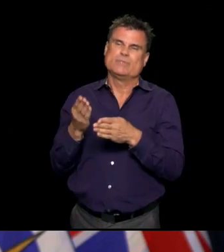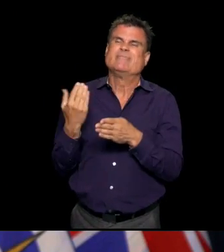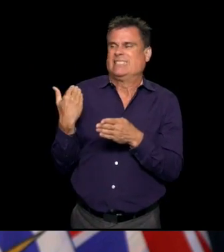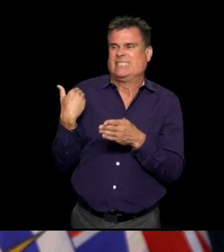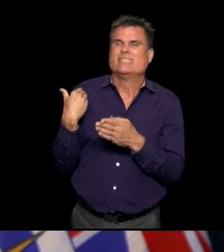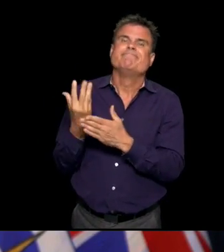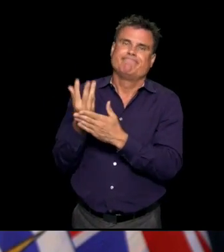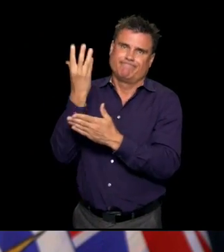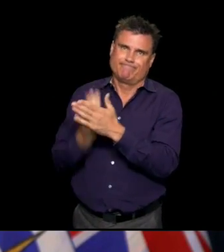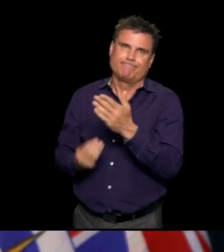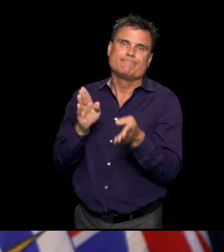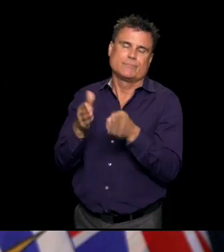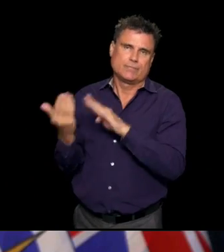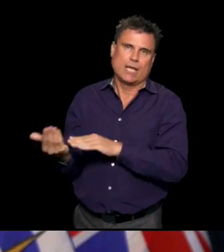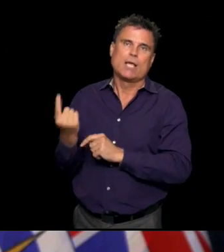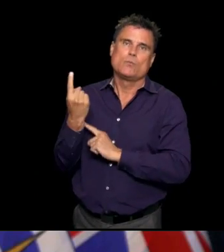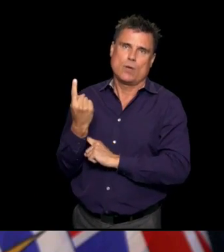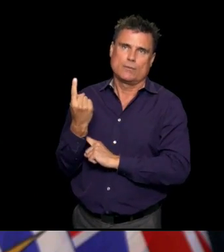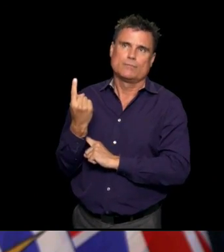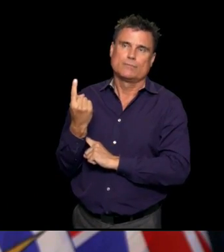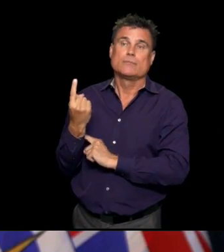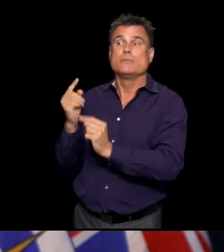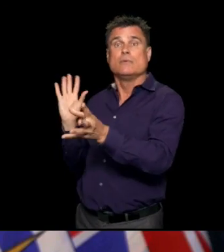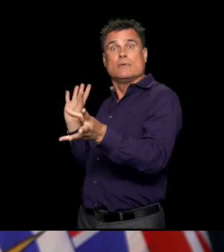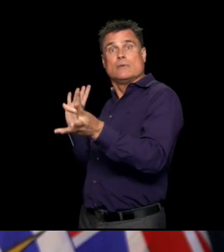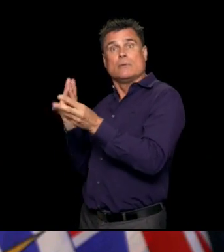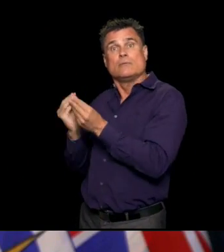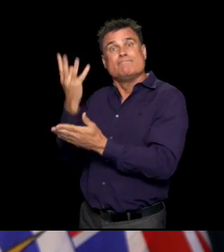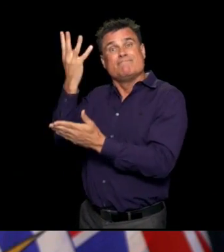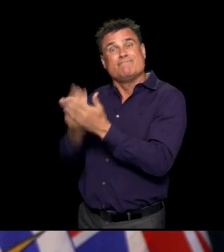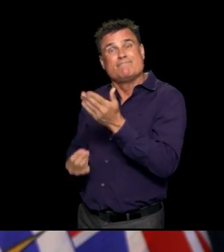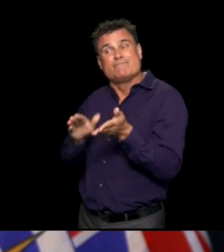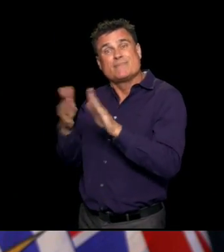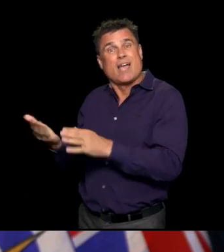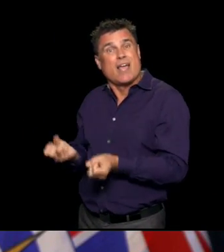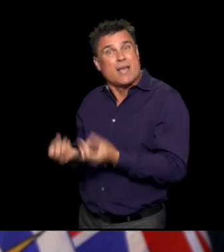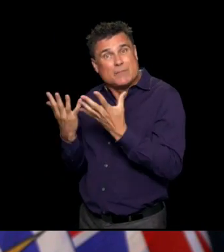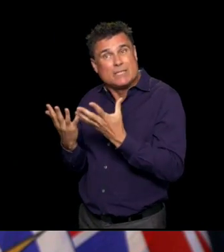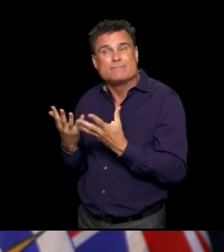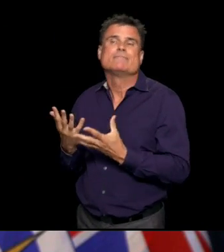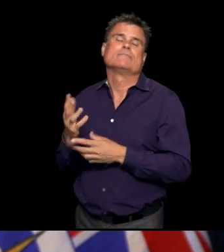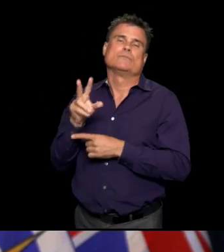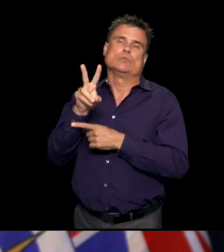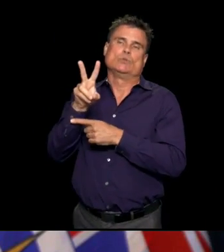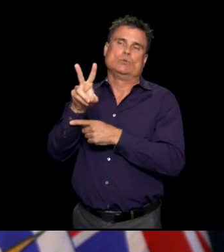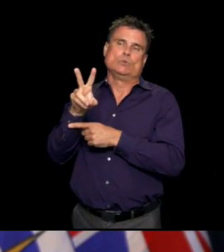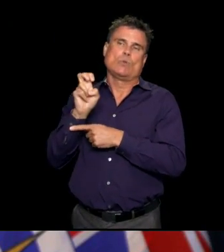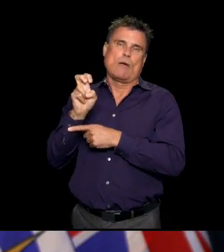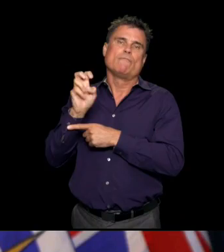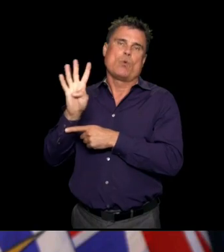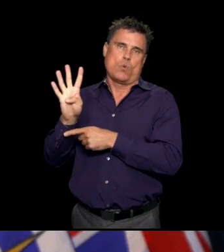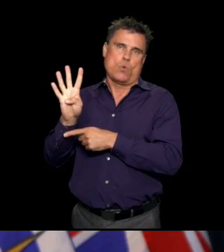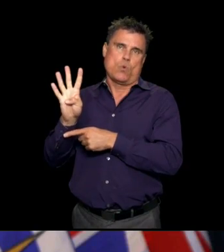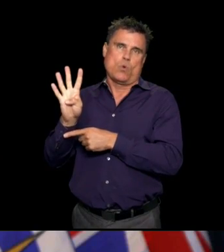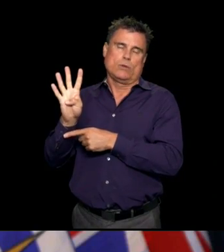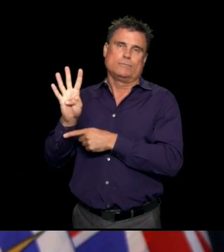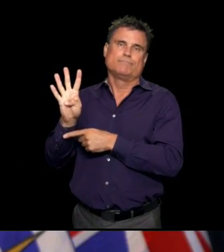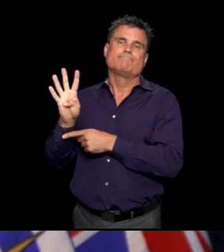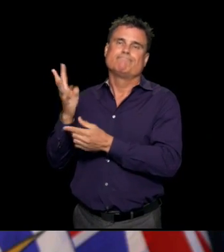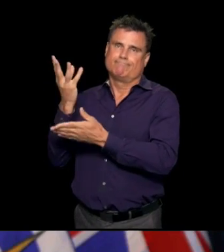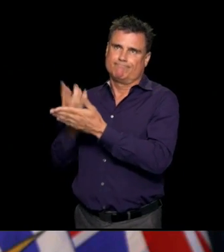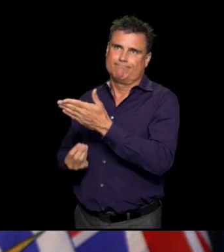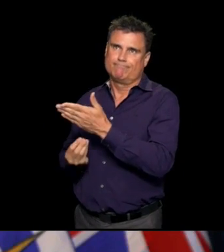a person in long-term care, and that brings our total of people who have died from COVID-19 to 204, and our